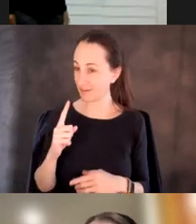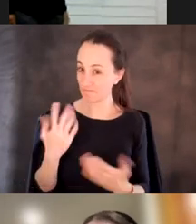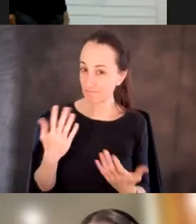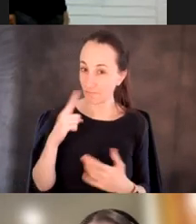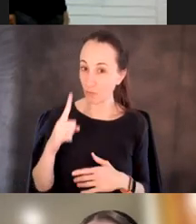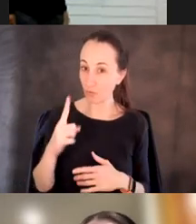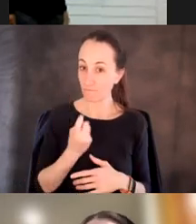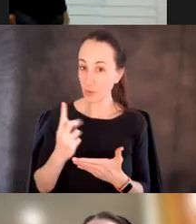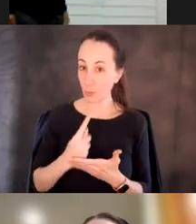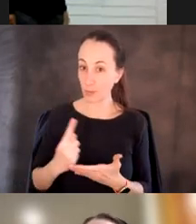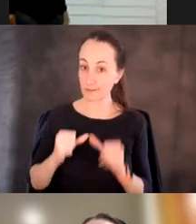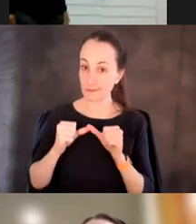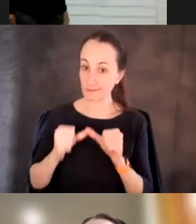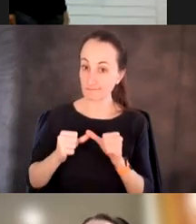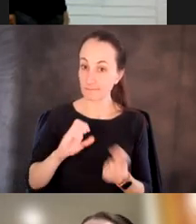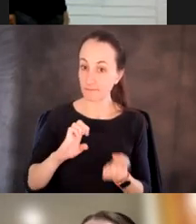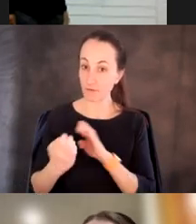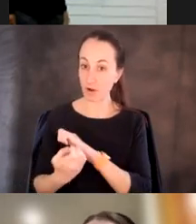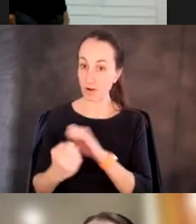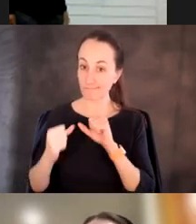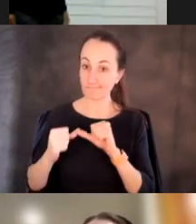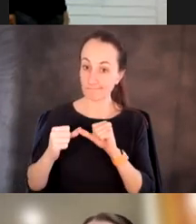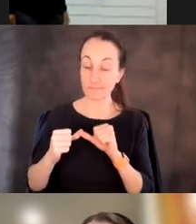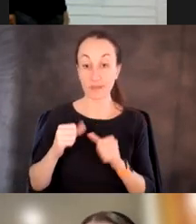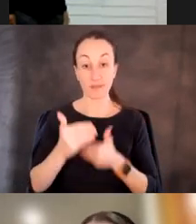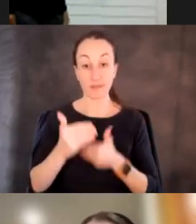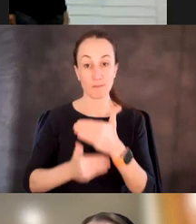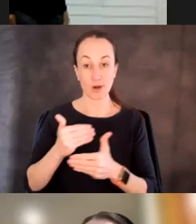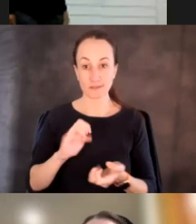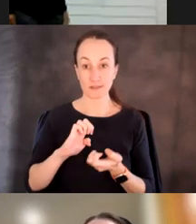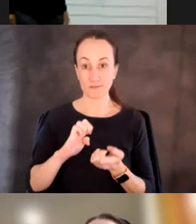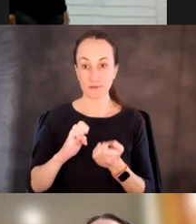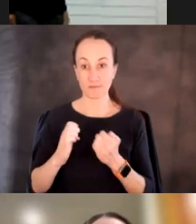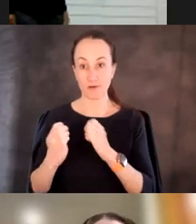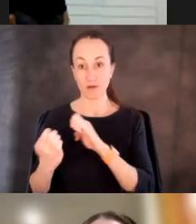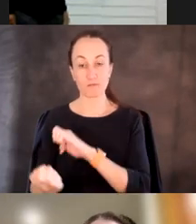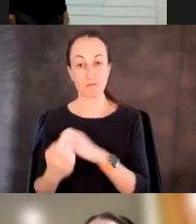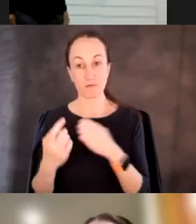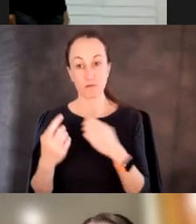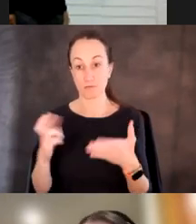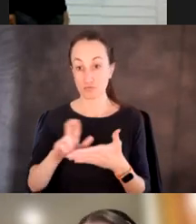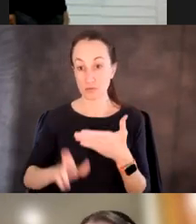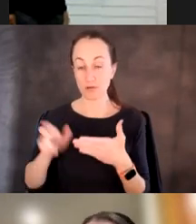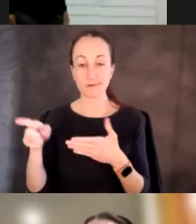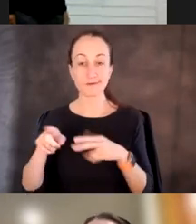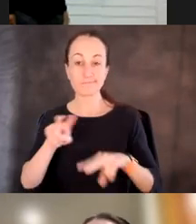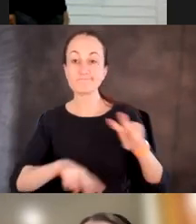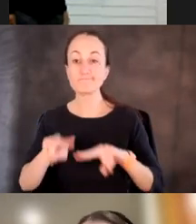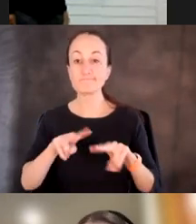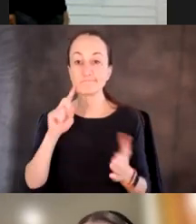like a couple of weeks. Um, and in the process of evolving it for, for quite some time, he ended up observing